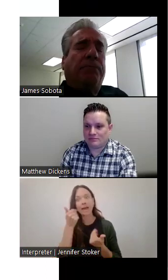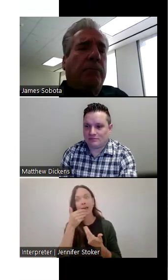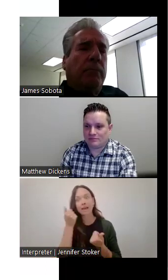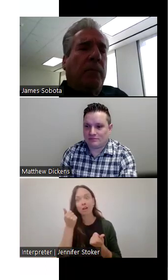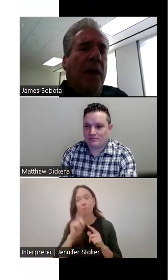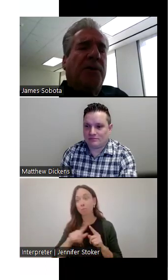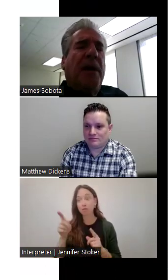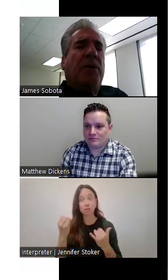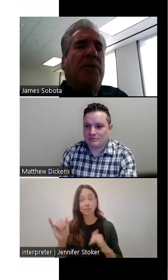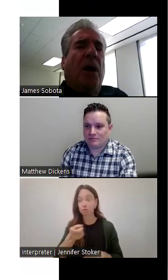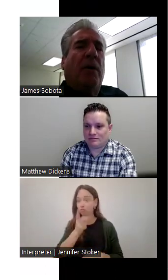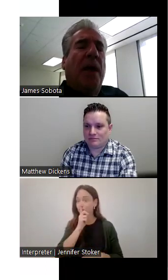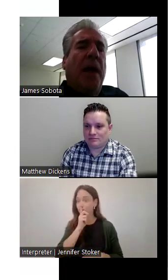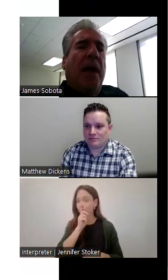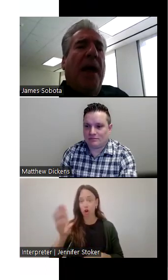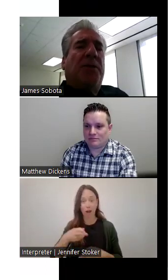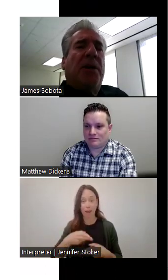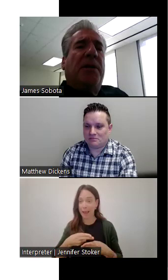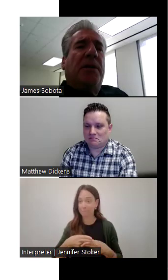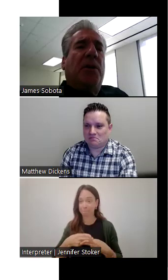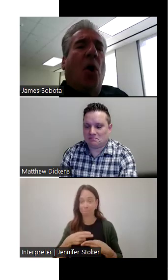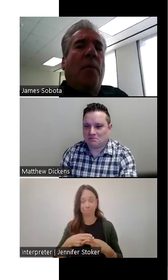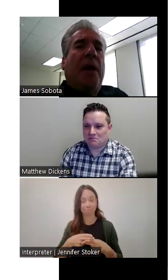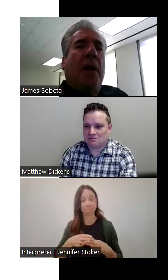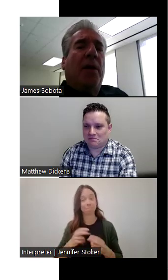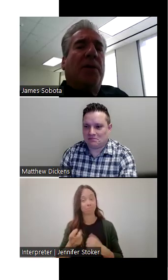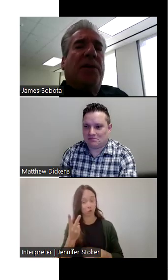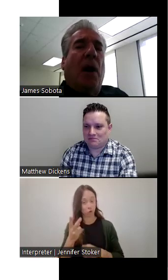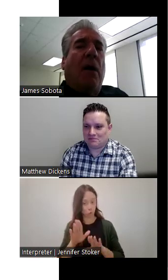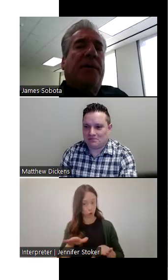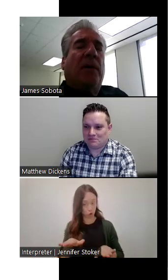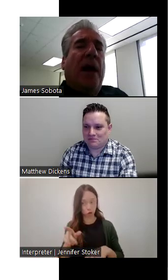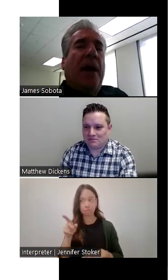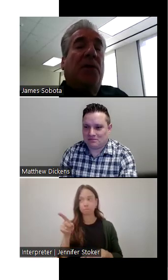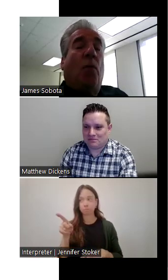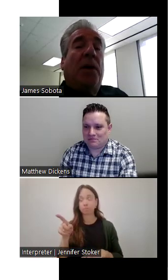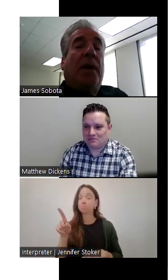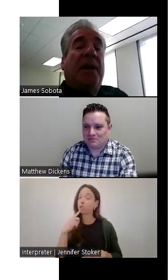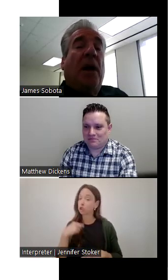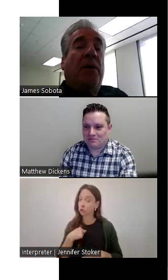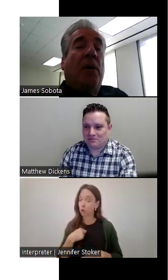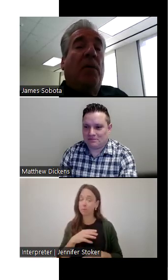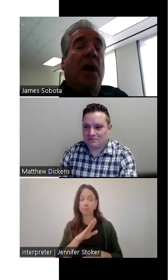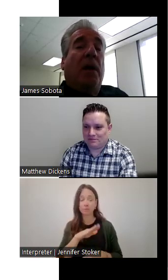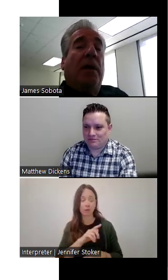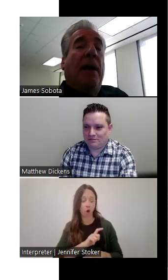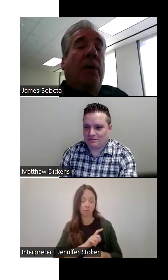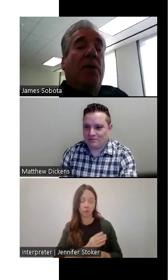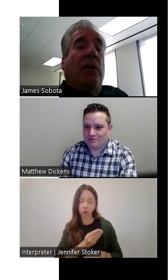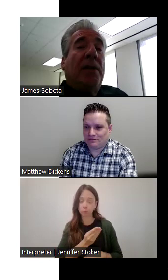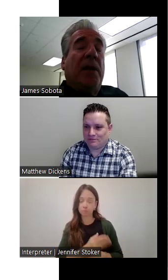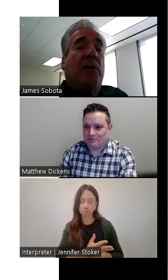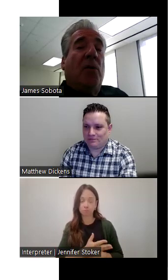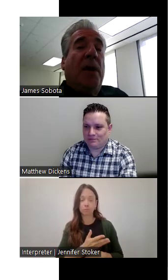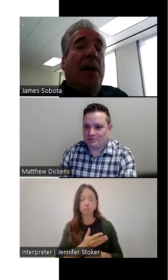her name. And she had two children and she told me, she said, officer, I just wanted to tell you that